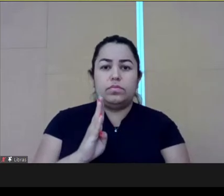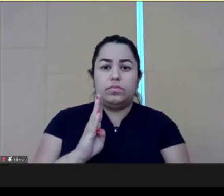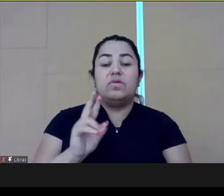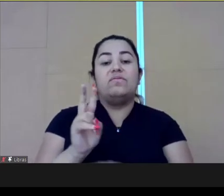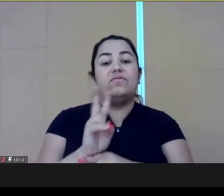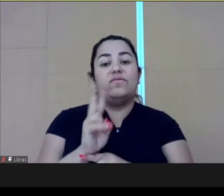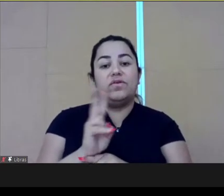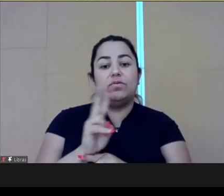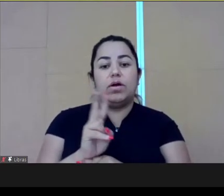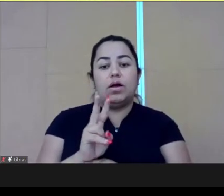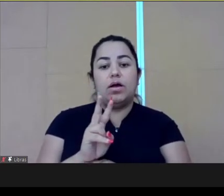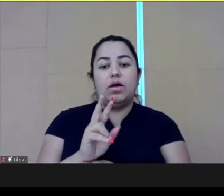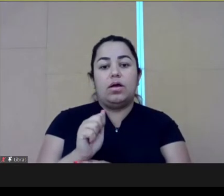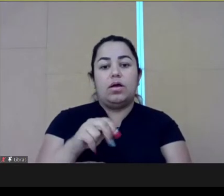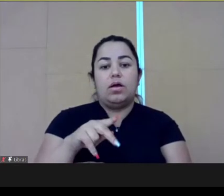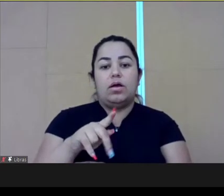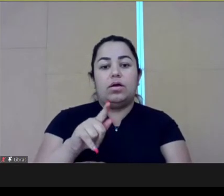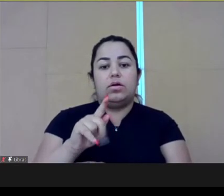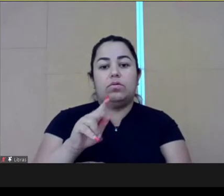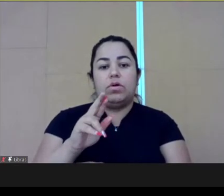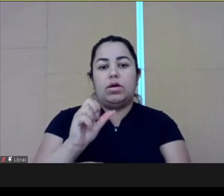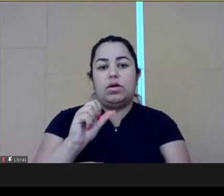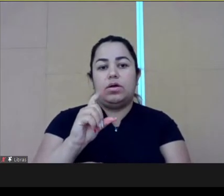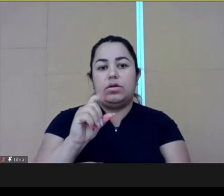in what they need from the vanguardians.